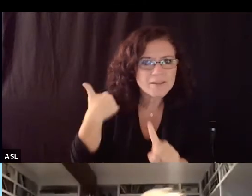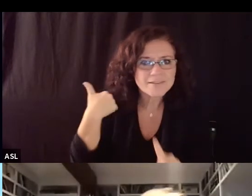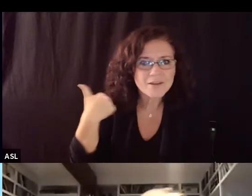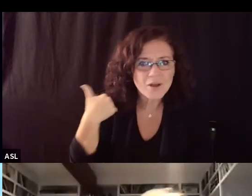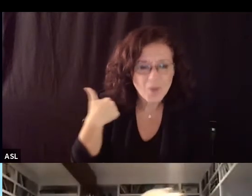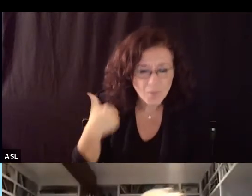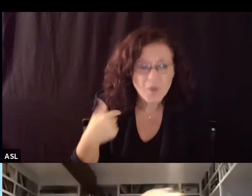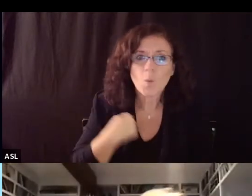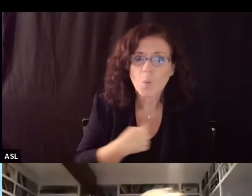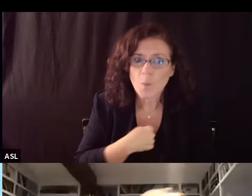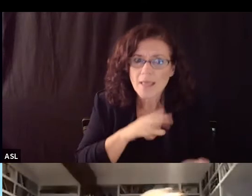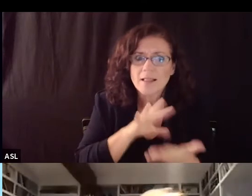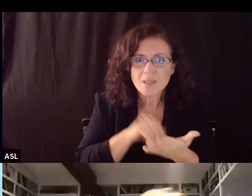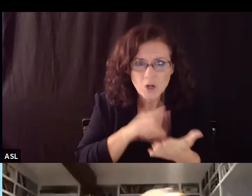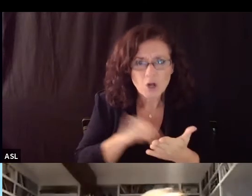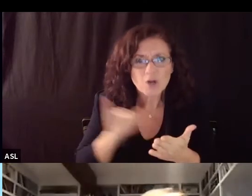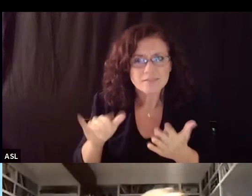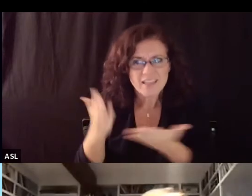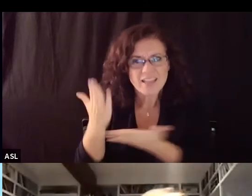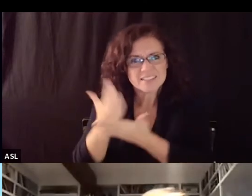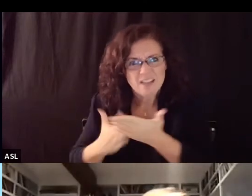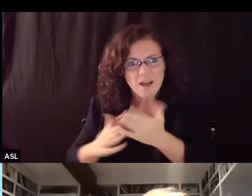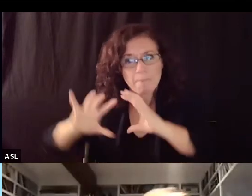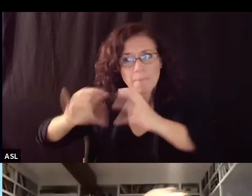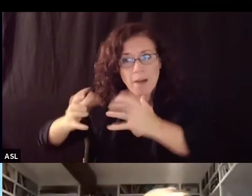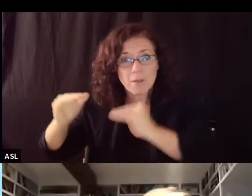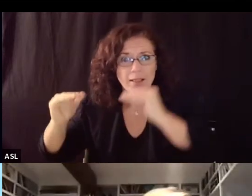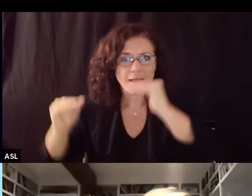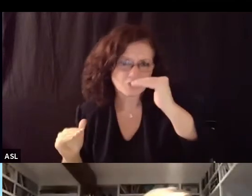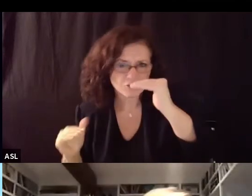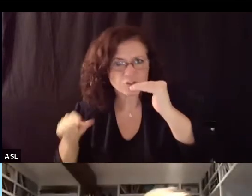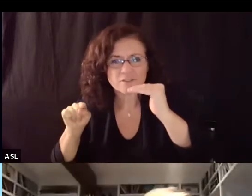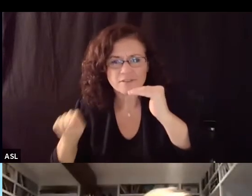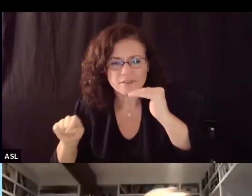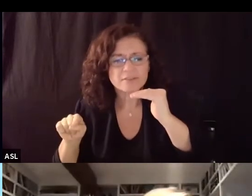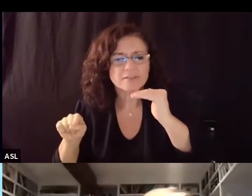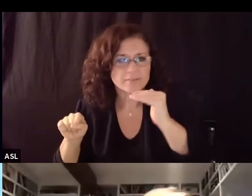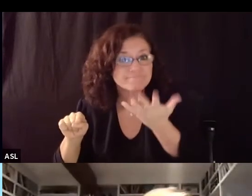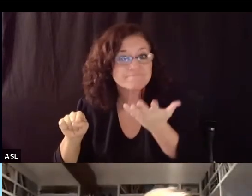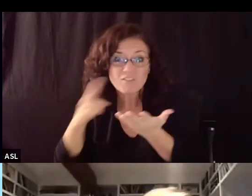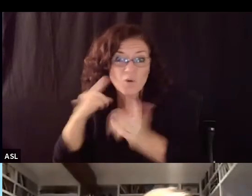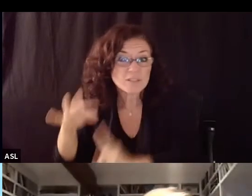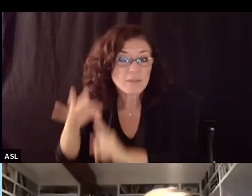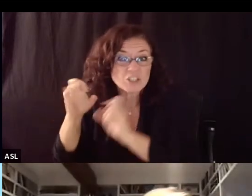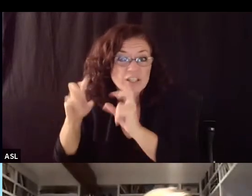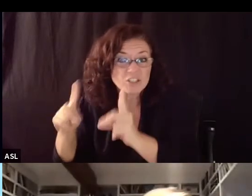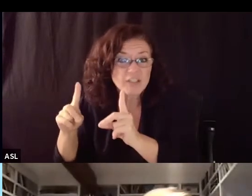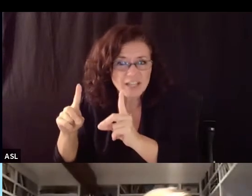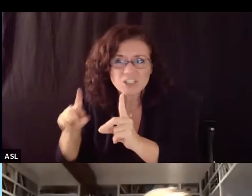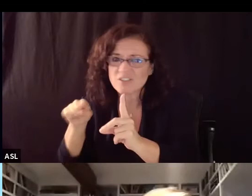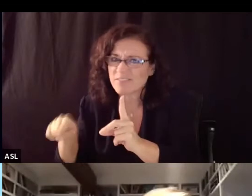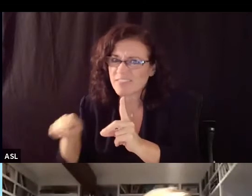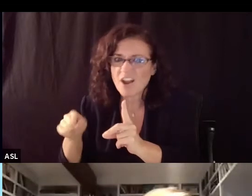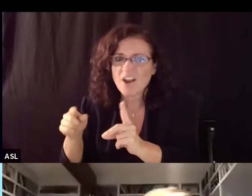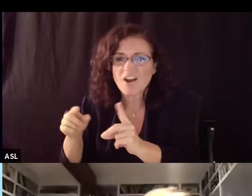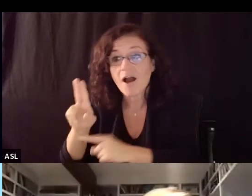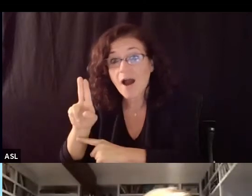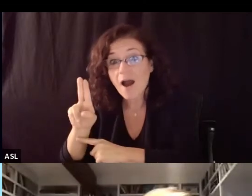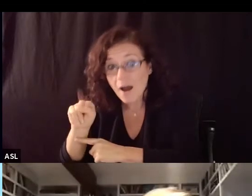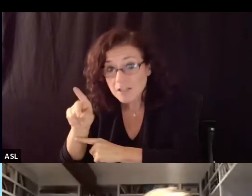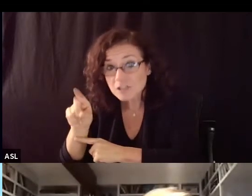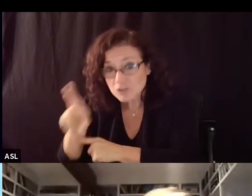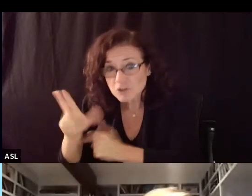significant disproportionality of over identifying students in special ed so you almost have a system where you have general ed